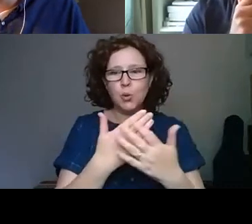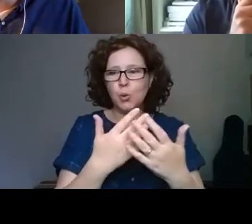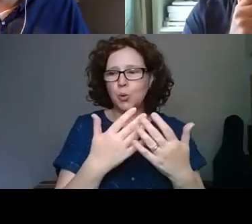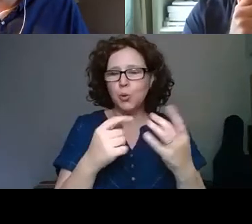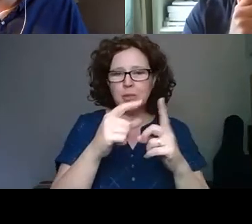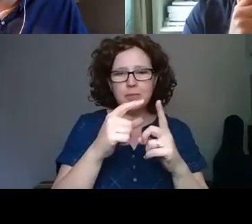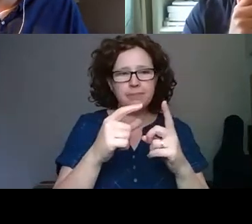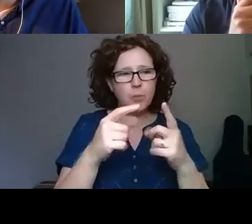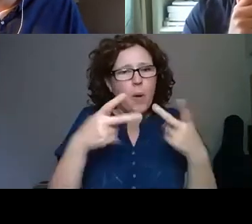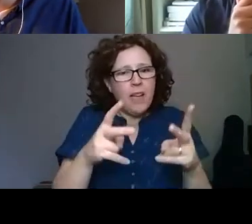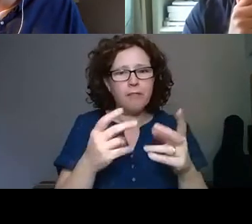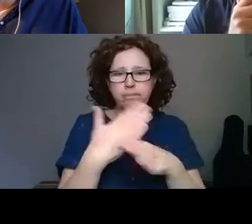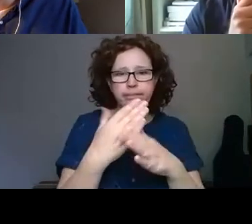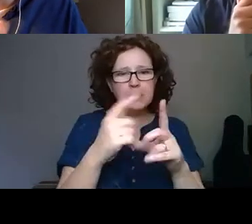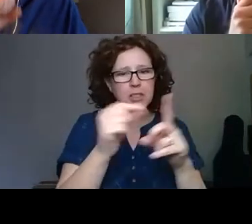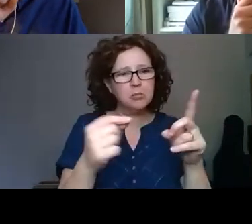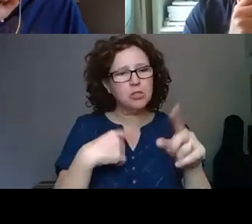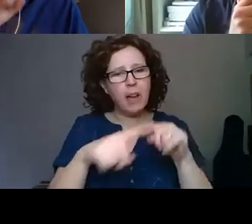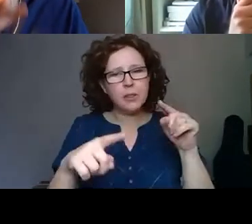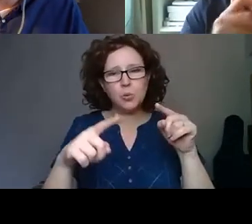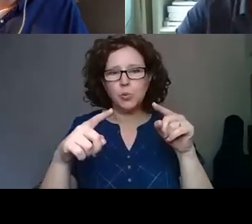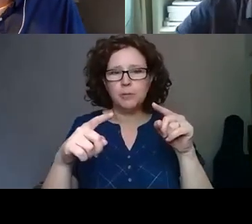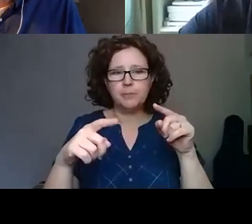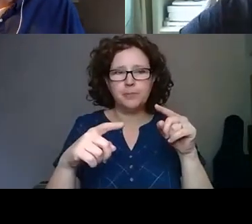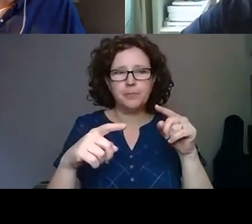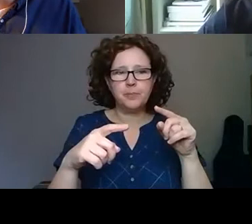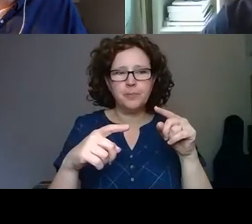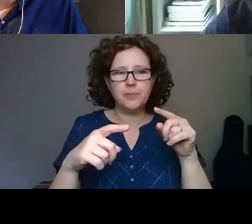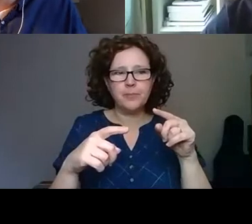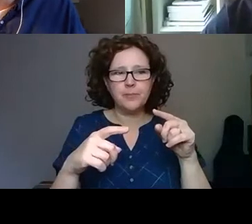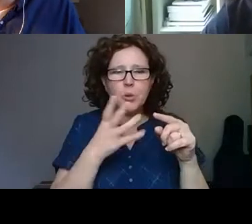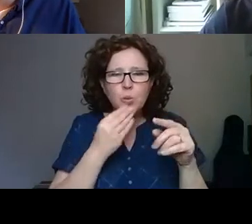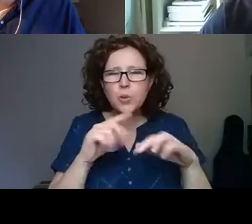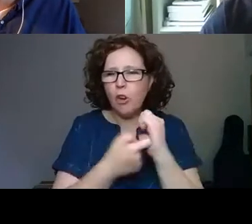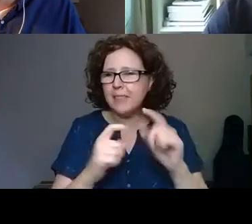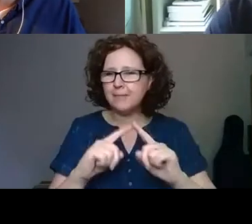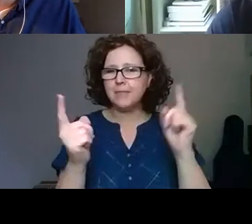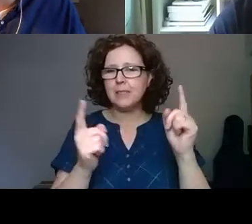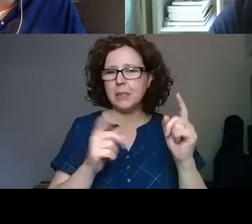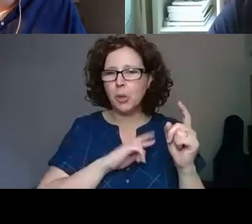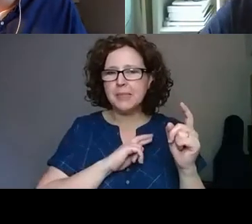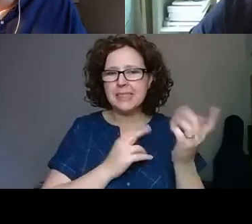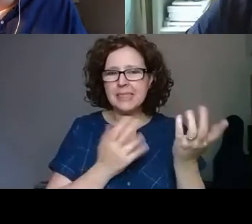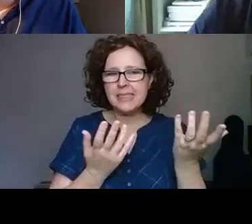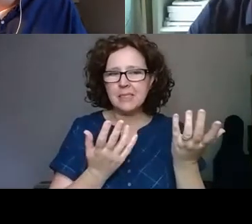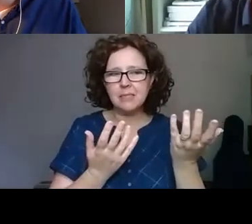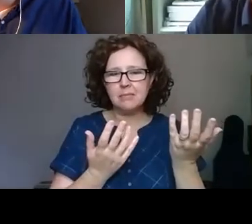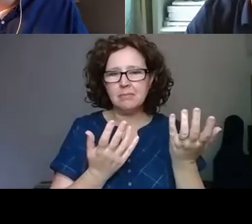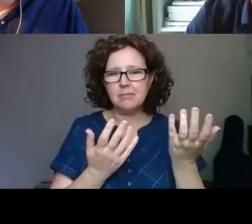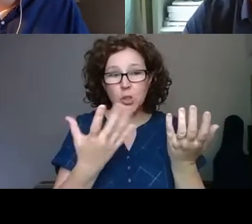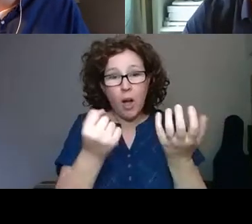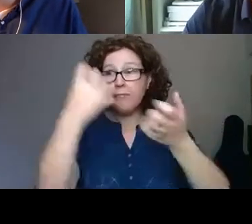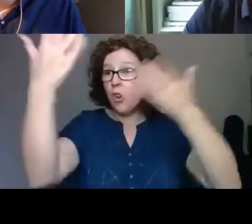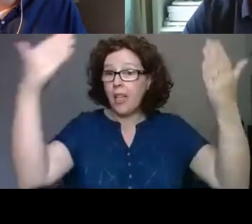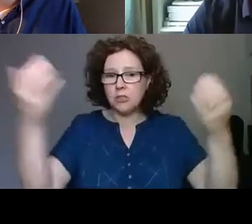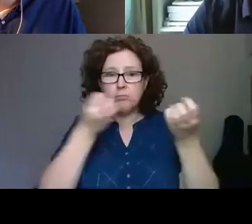suppose to re-imagine to repurpose collections and content and